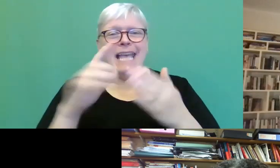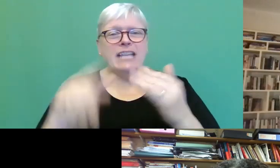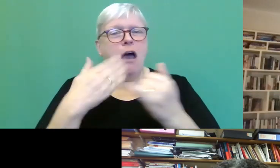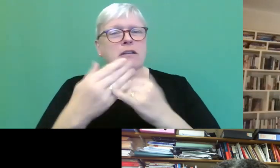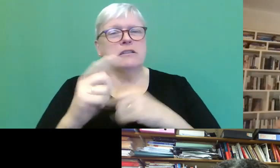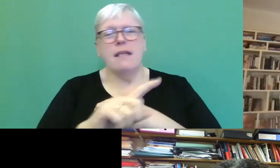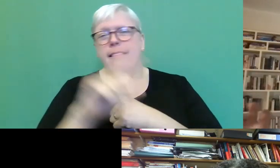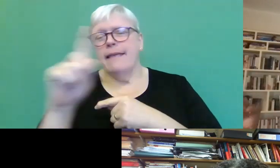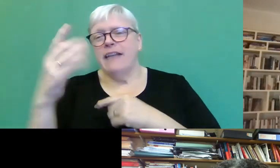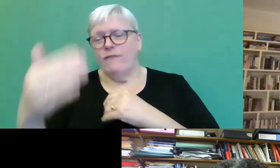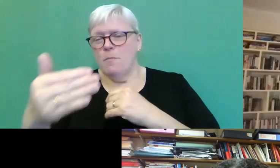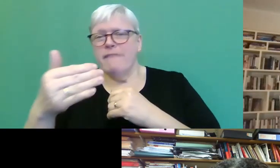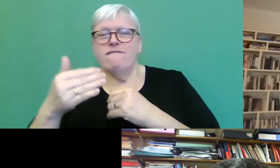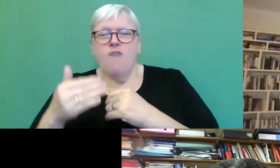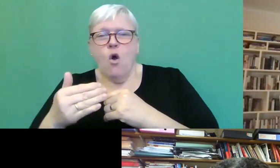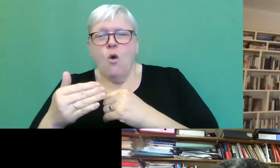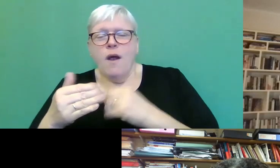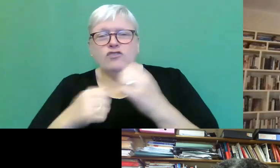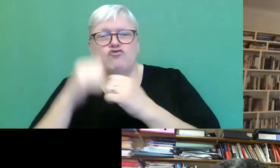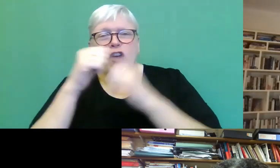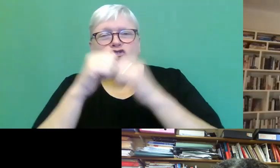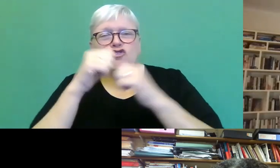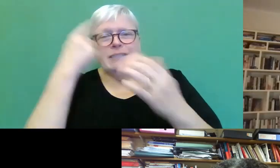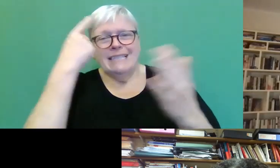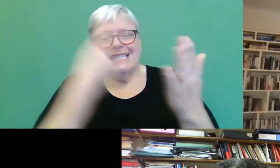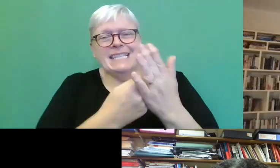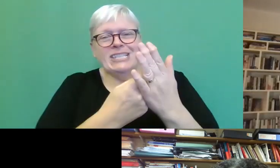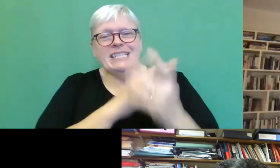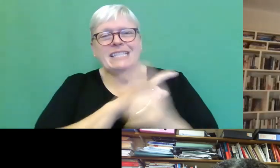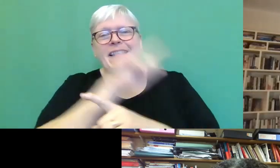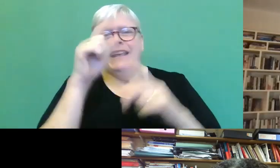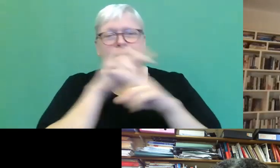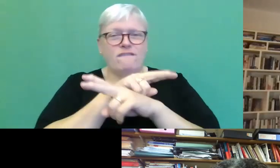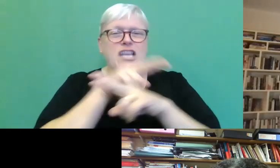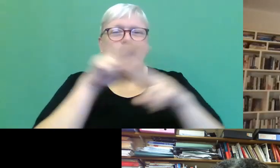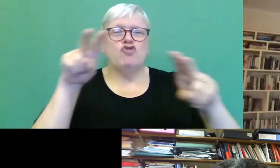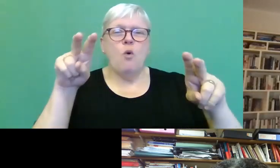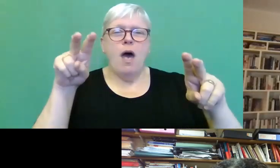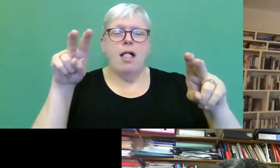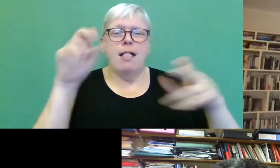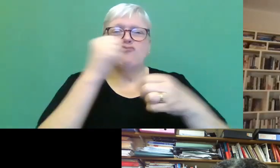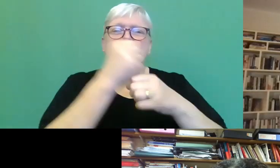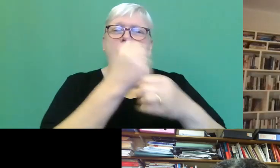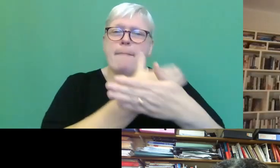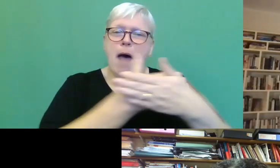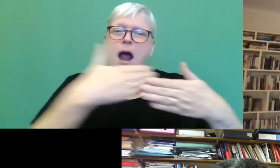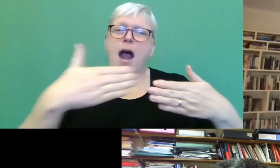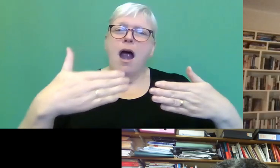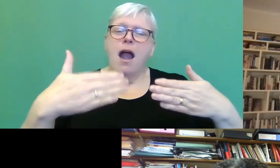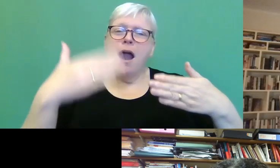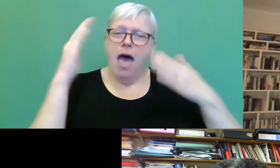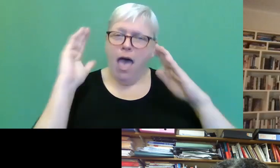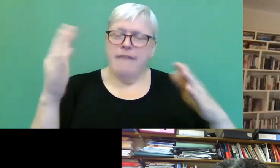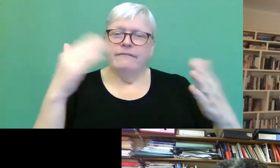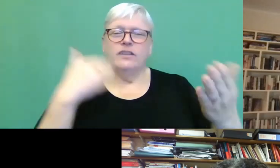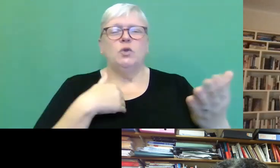forward. So all of those structural decisions, and then the kind of visual grammar, the thing. So, you know, has to have some kind